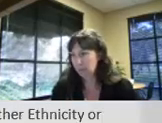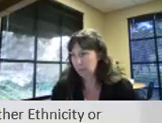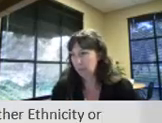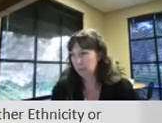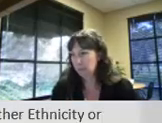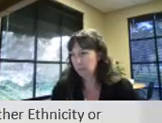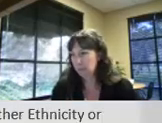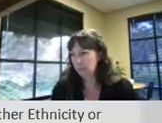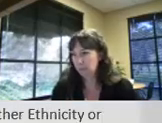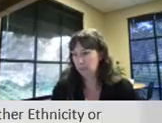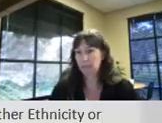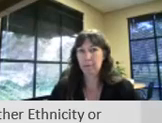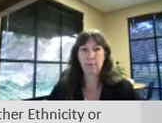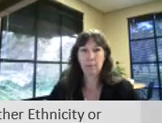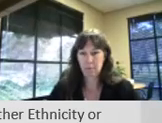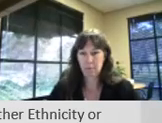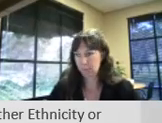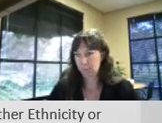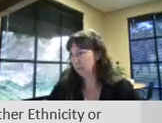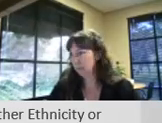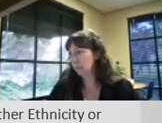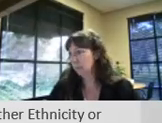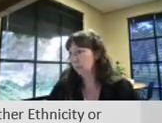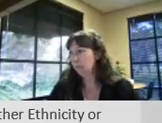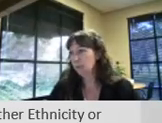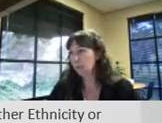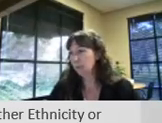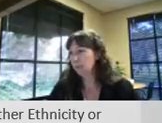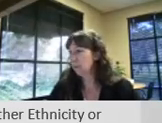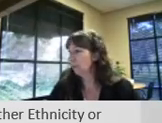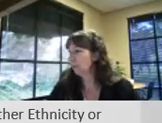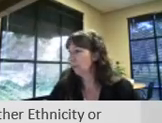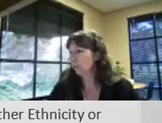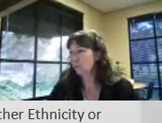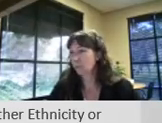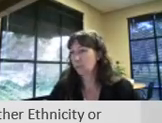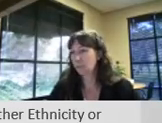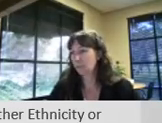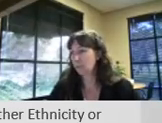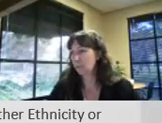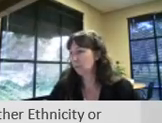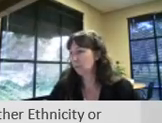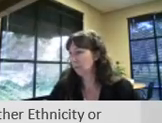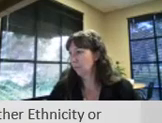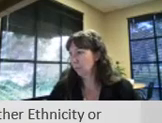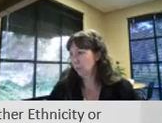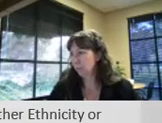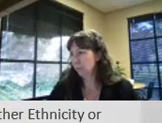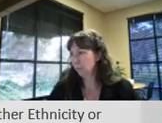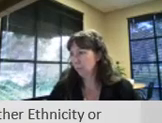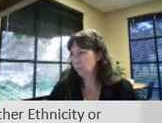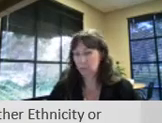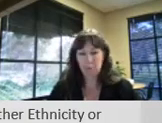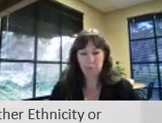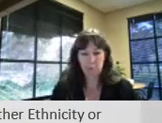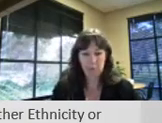graphic representation of that um so we'll pause here for a second uh this is a slide that we've seen before and this is